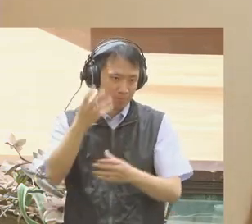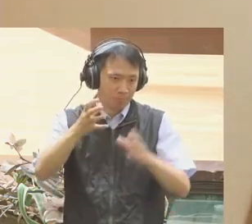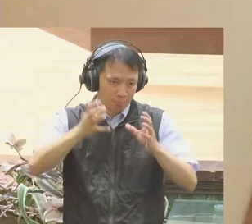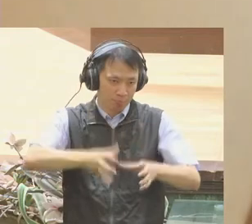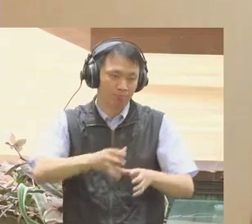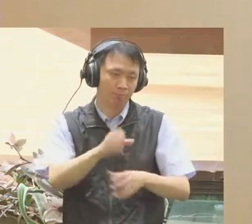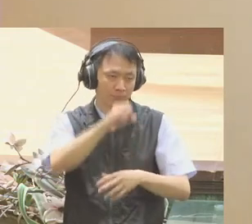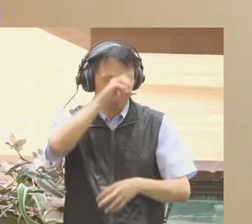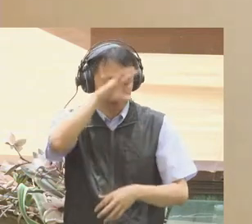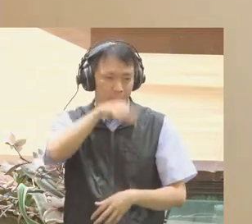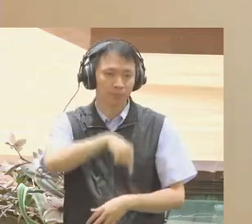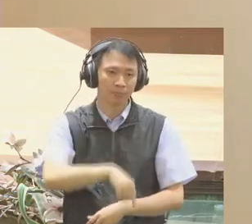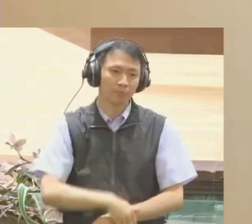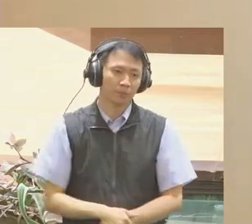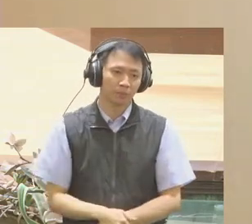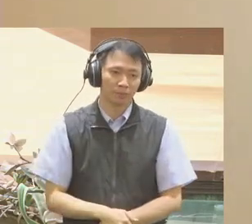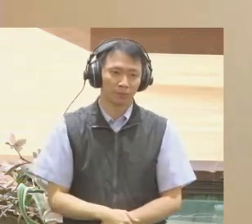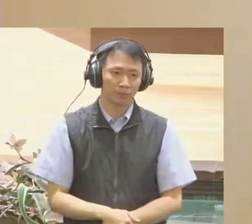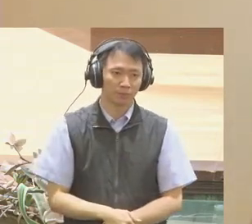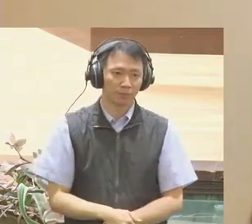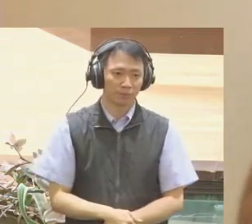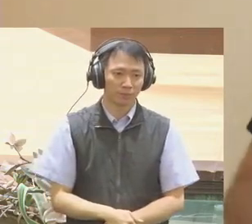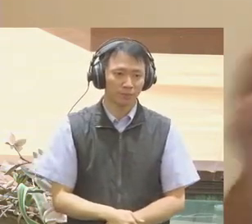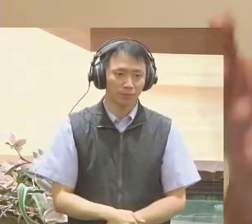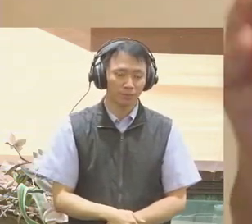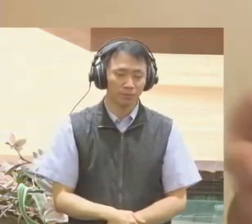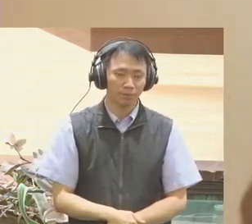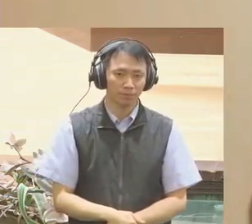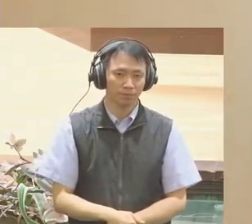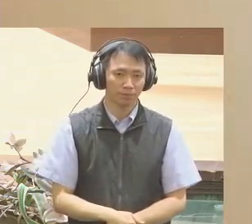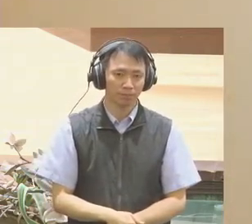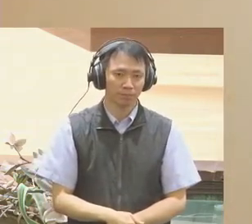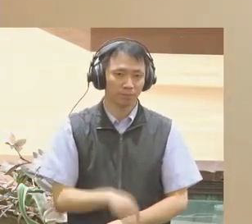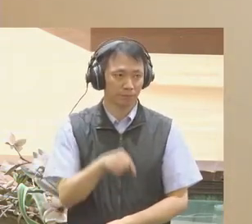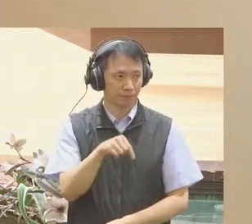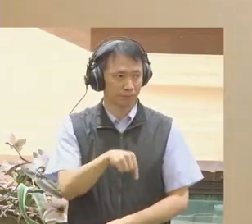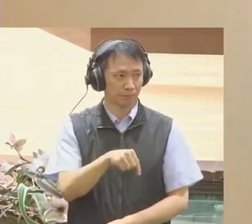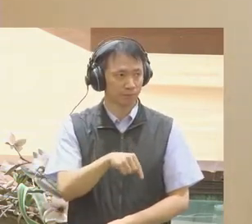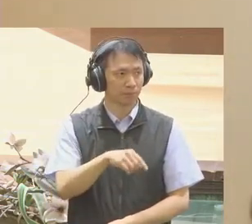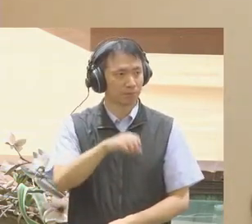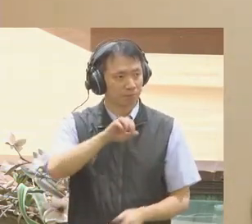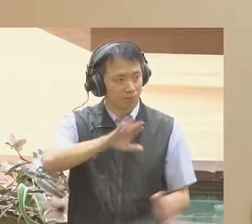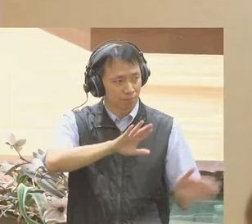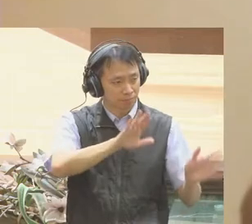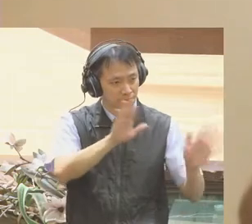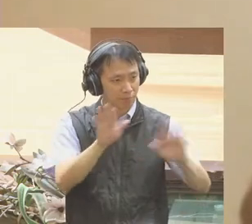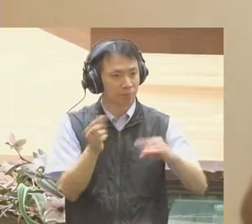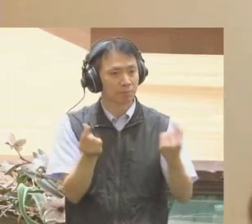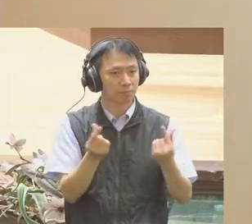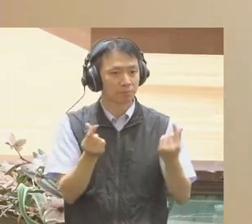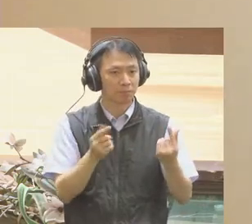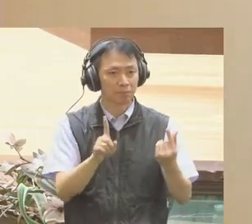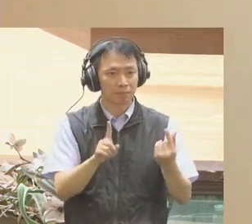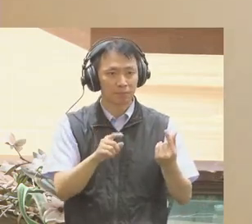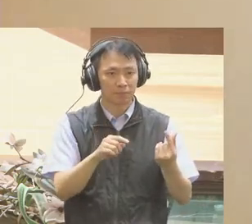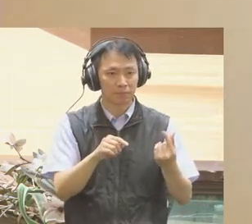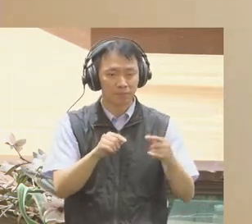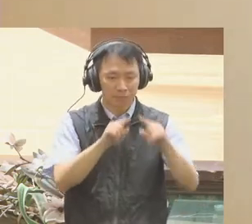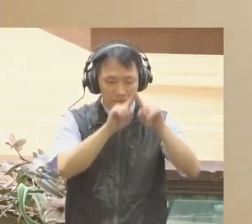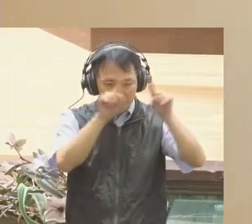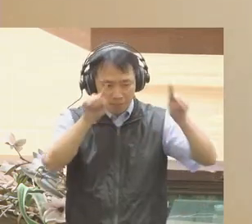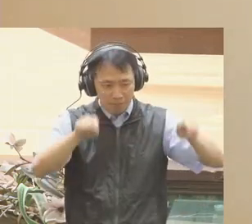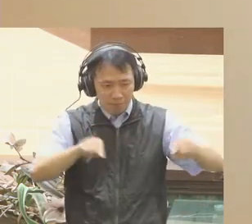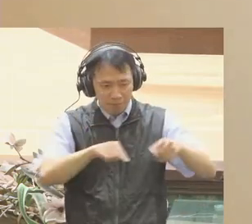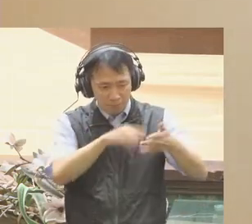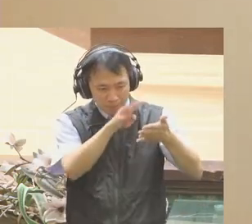parties are like a very low-resolution photograph. They obscure critical aspects of what voters might actually want or what they would be willing to